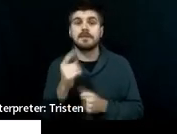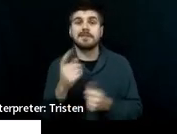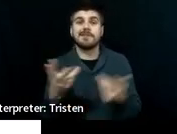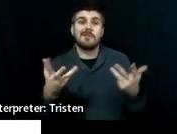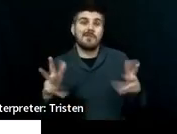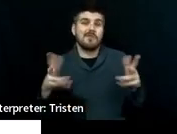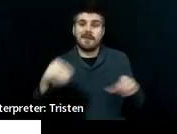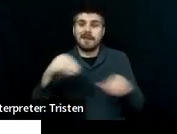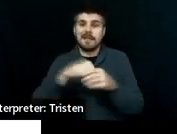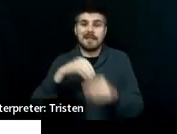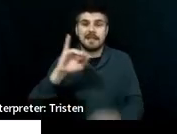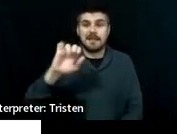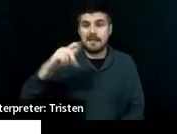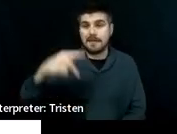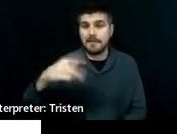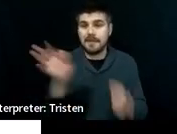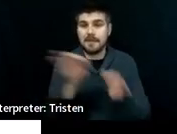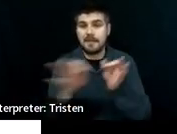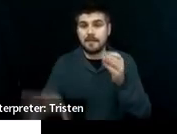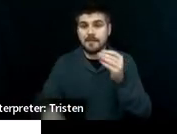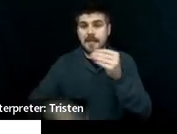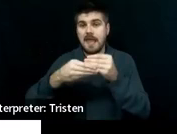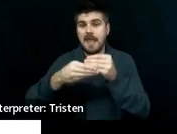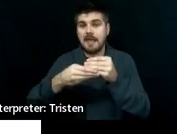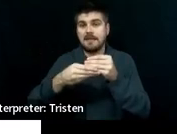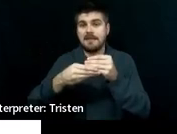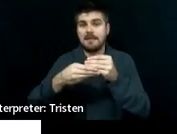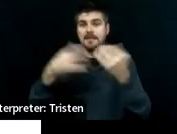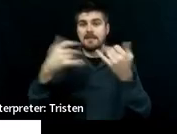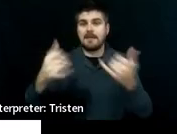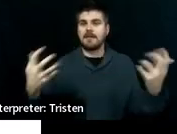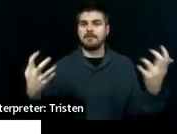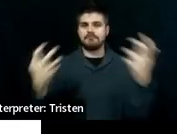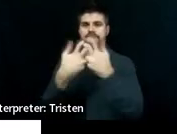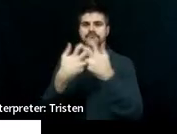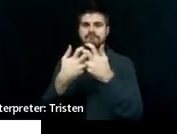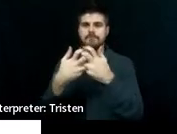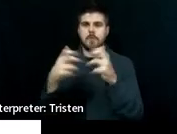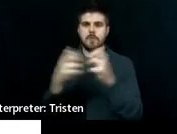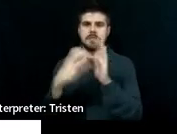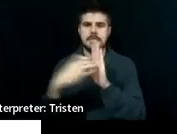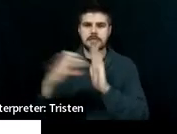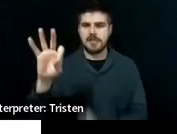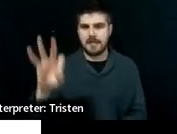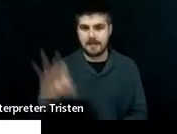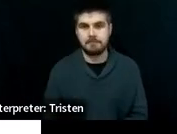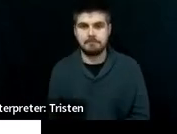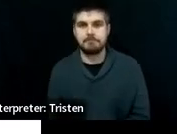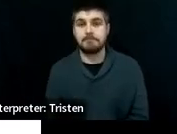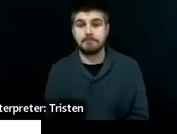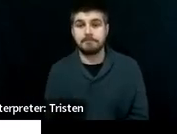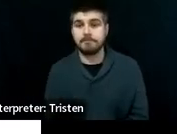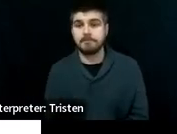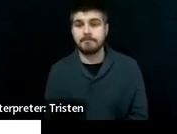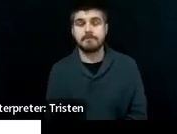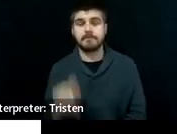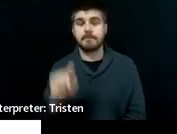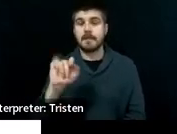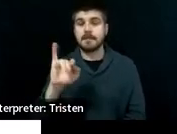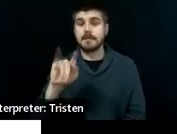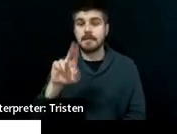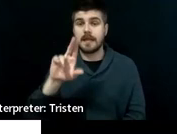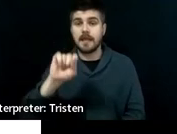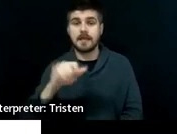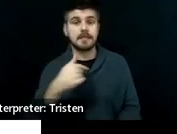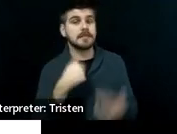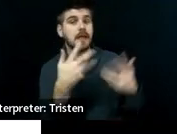Language was added. Now there's alignment. So that is fantastic. And I'd like to add at this point as